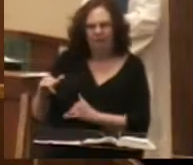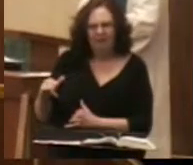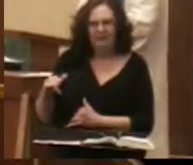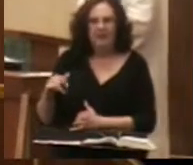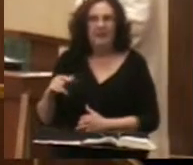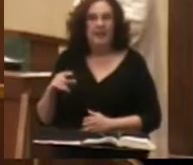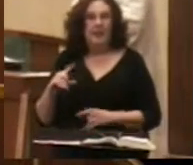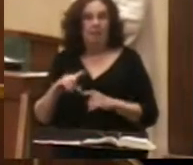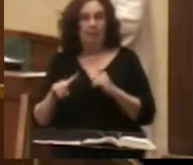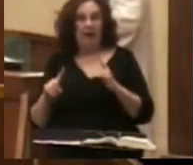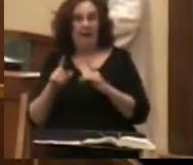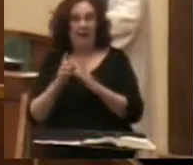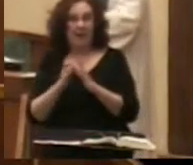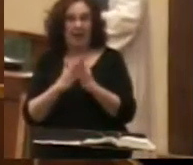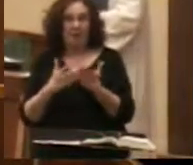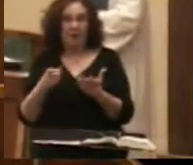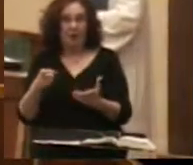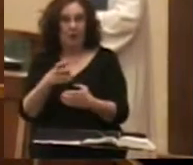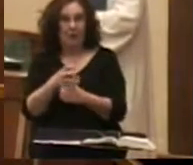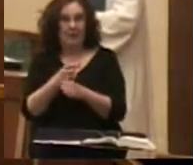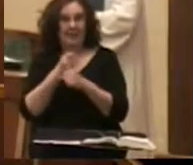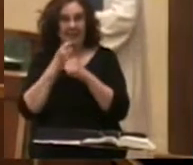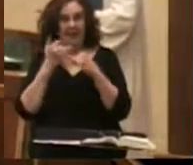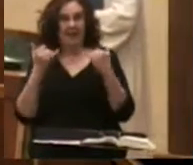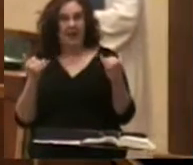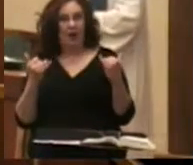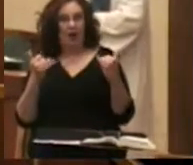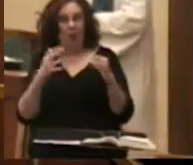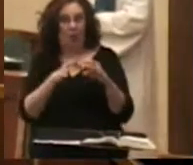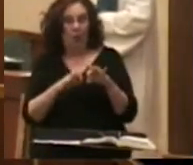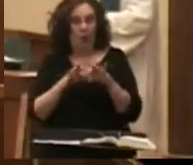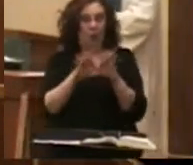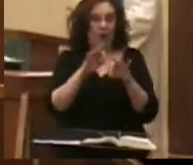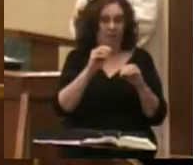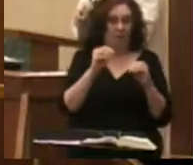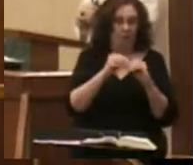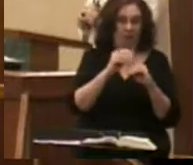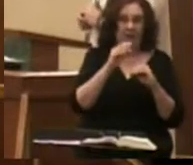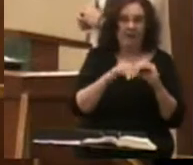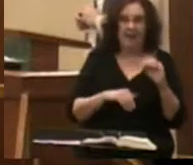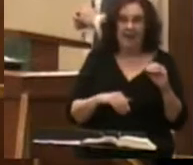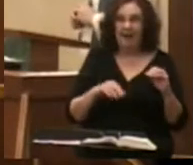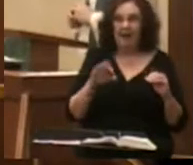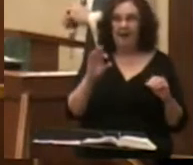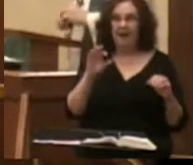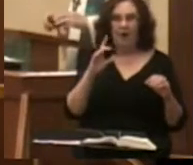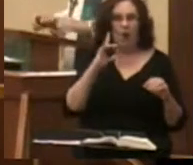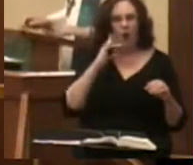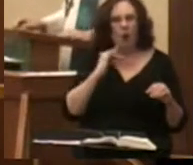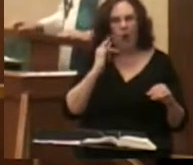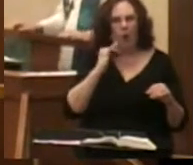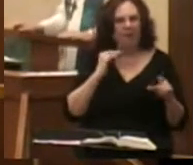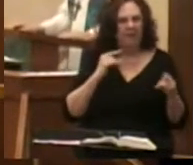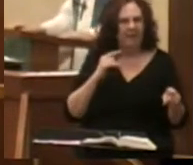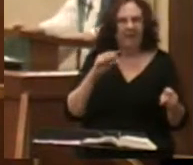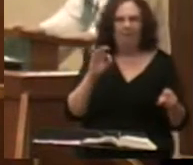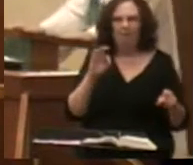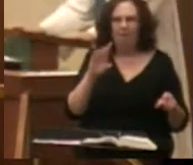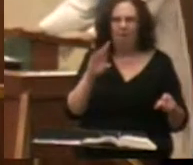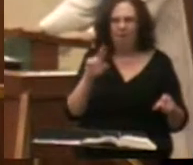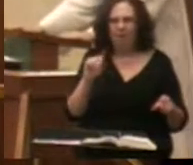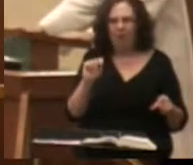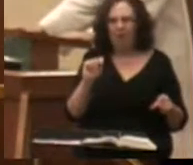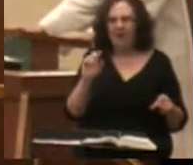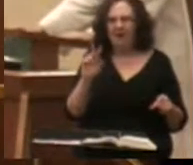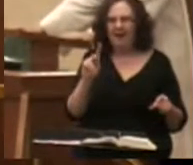is worth far more than anything in Fort Knox. Far more important than any decision made in Washington, D